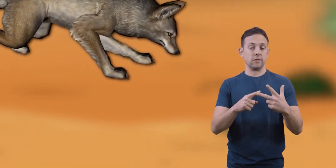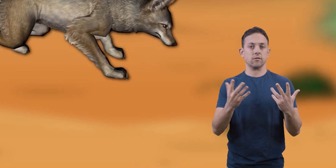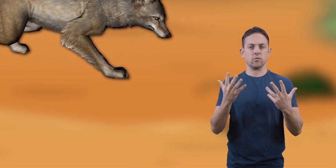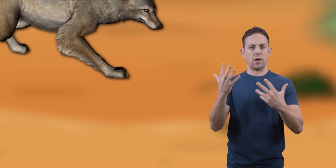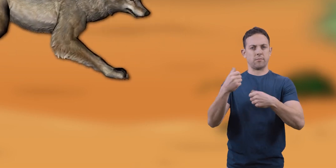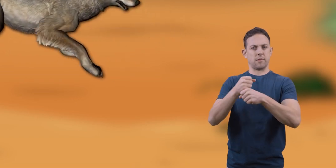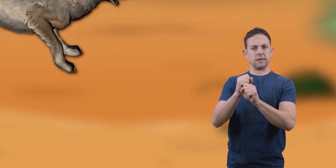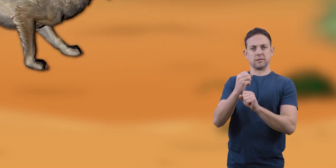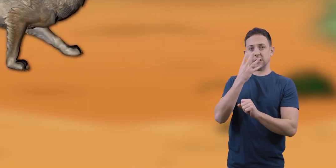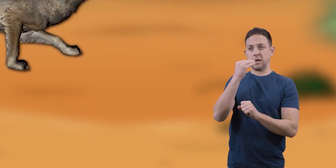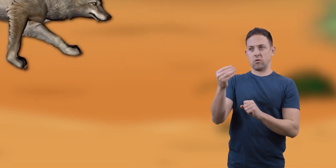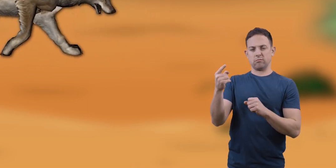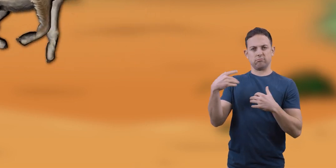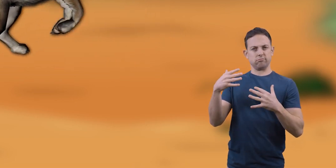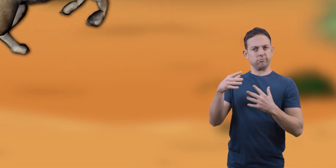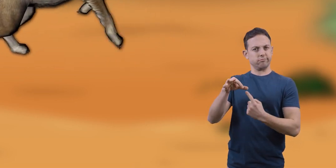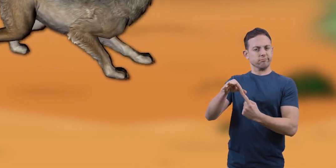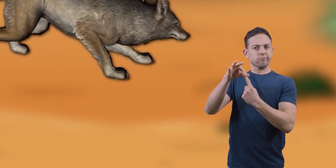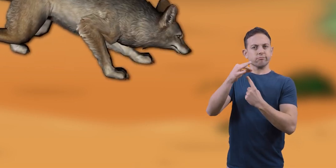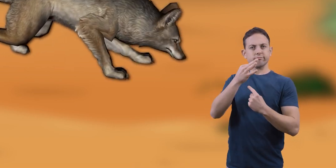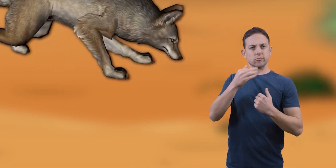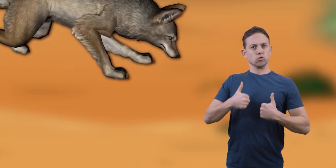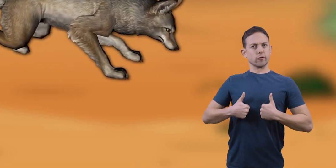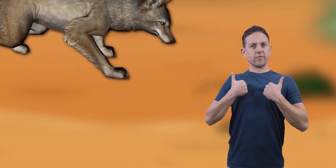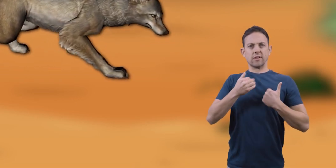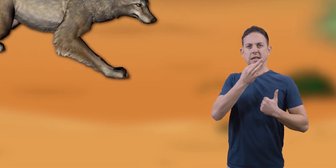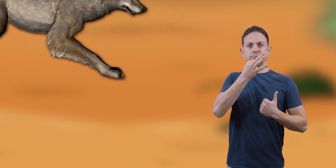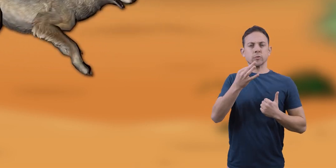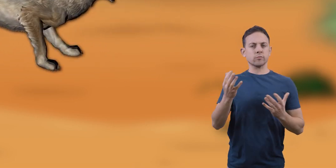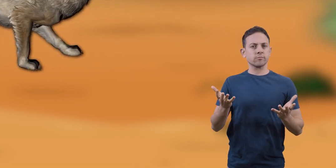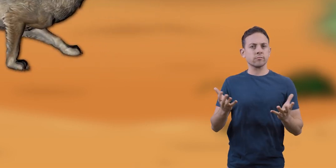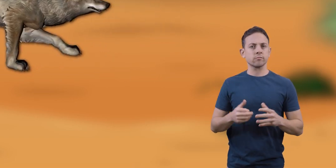What makes a coyote the ultimate survival expert?